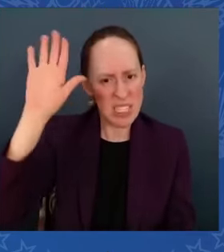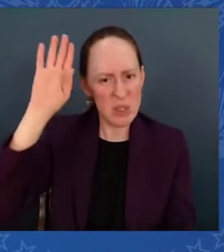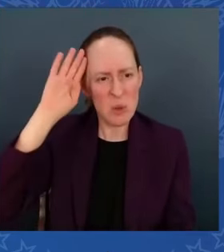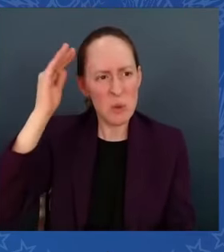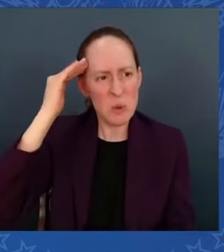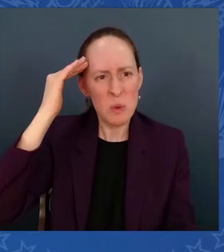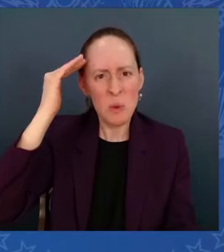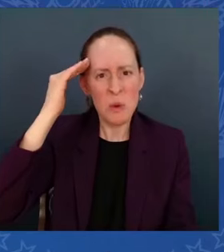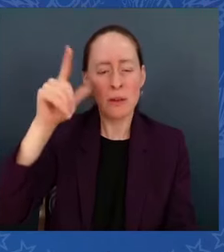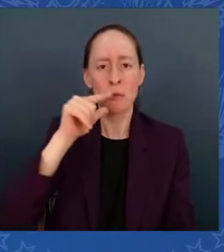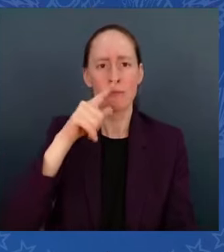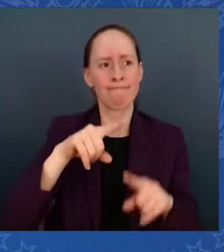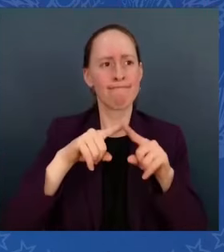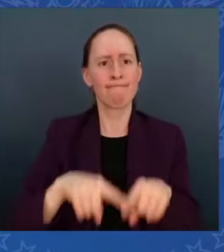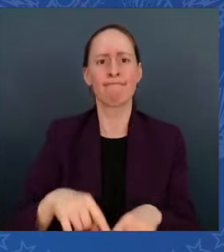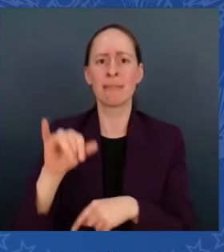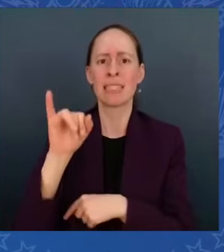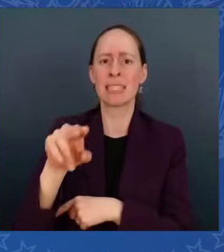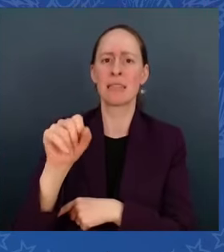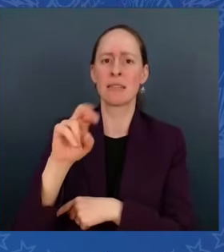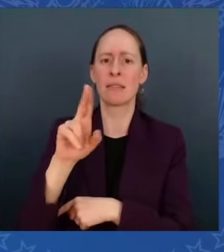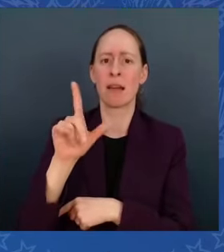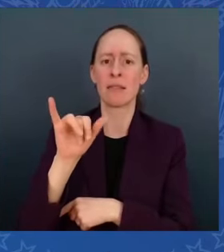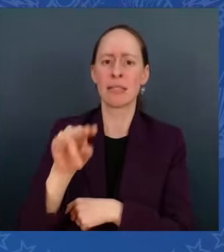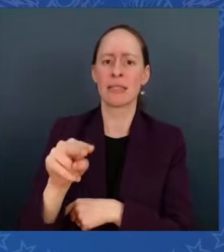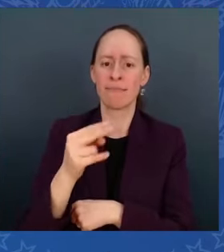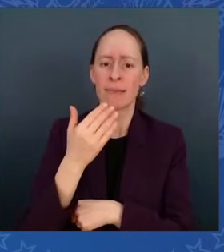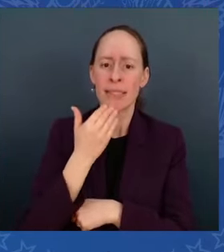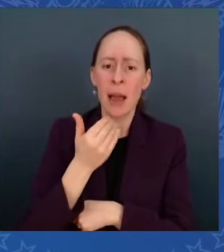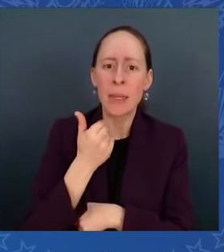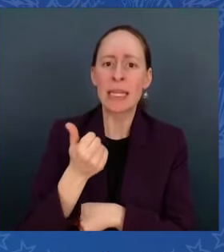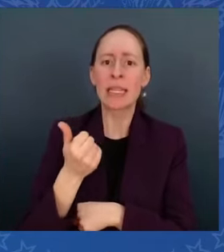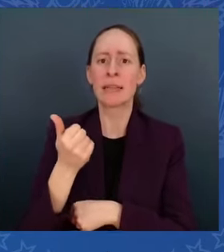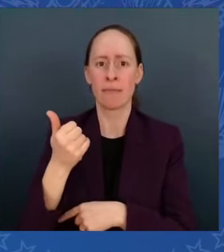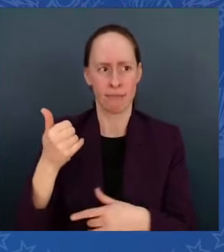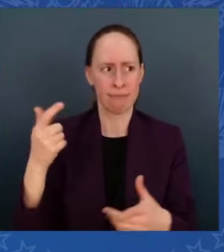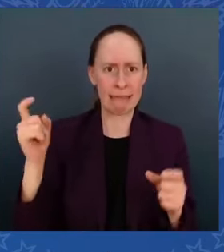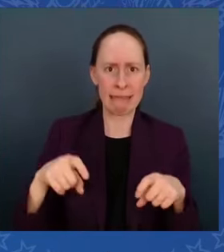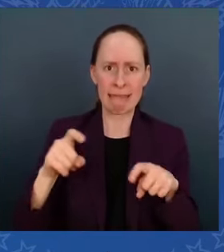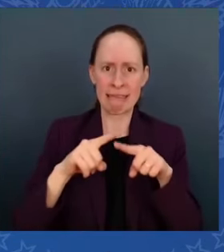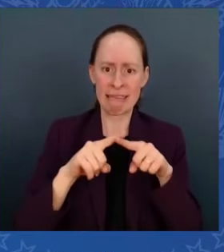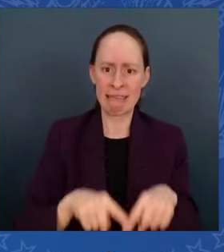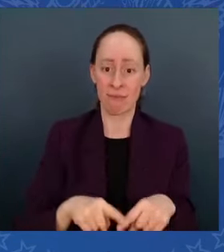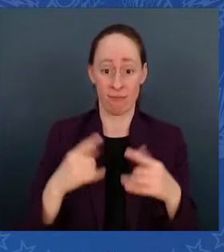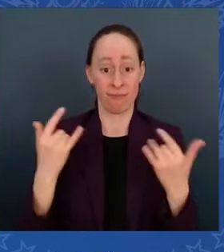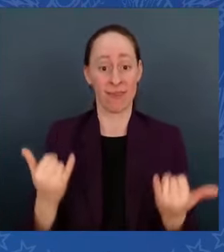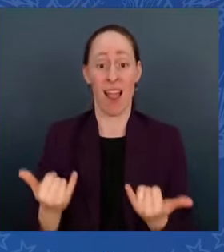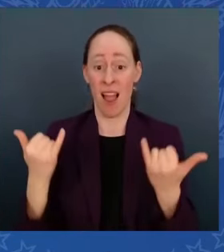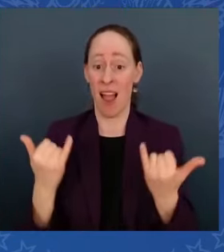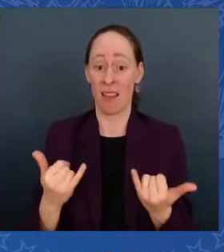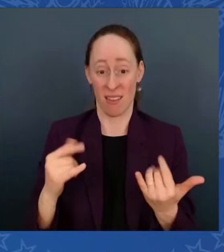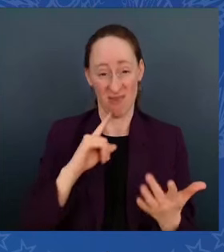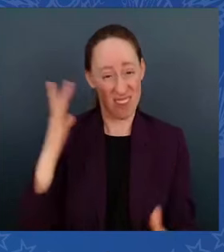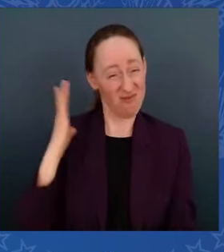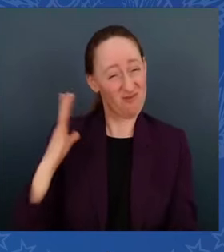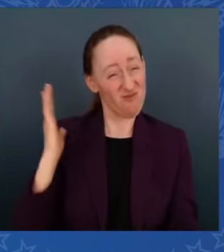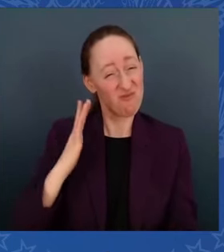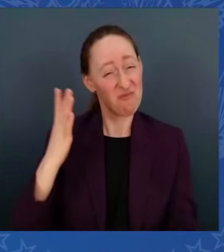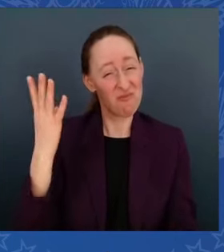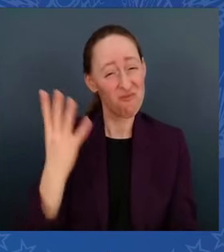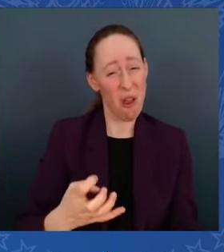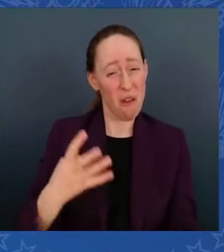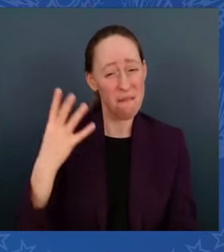Well, guess what? It now costs not $400 a month, $35 a month.